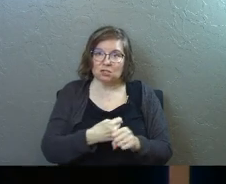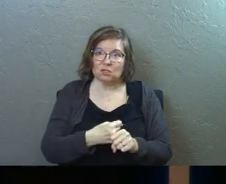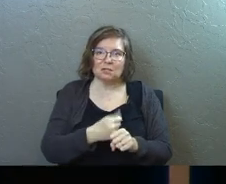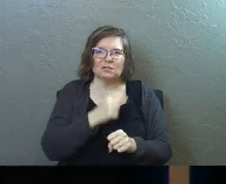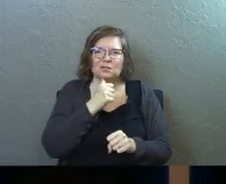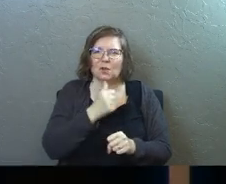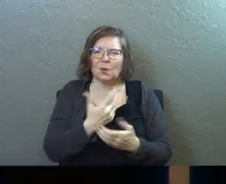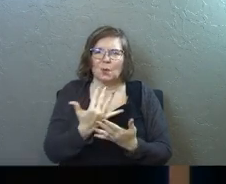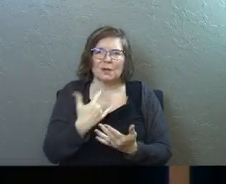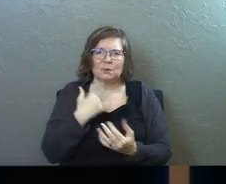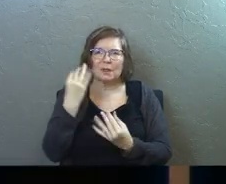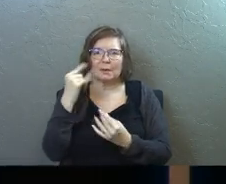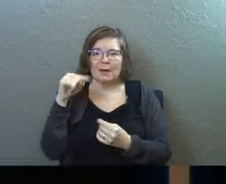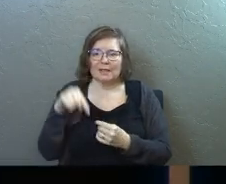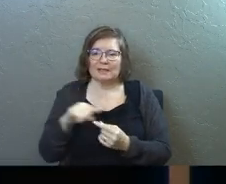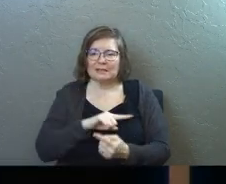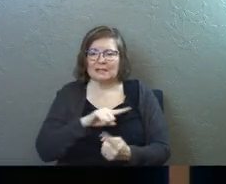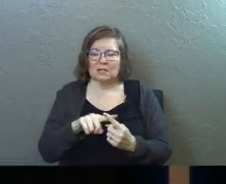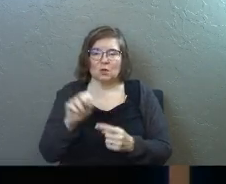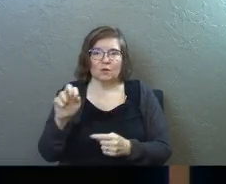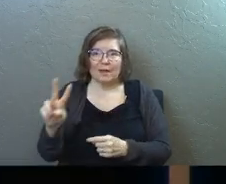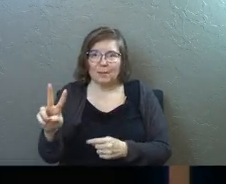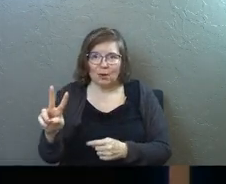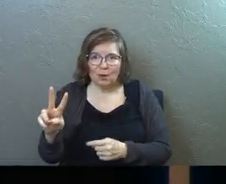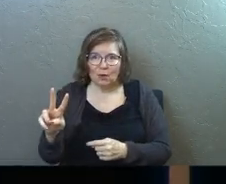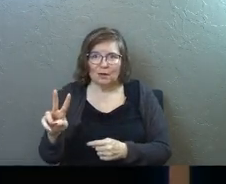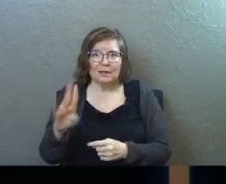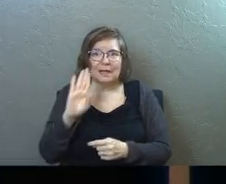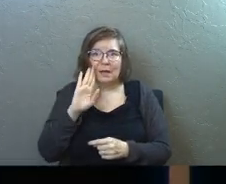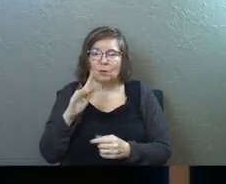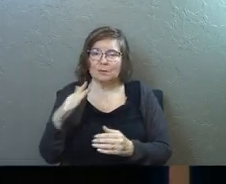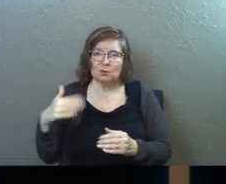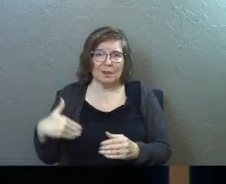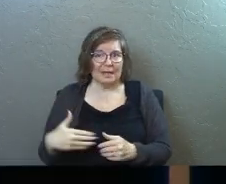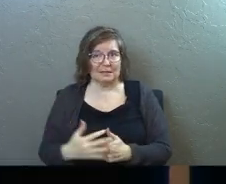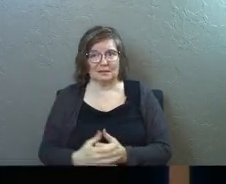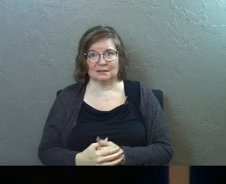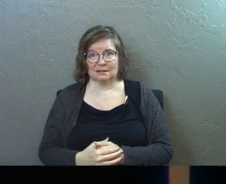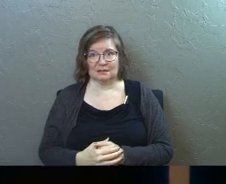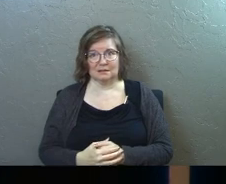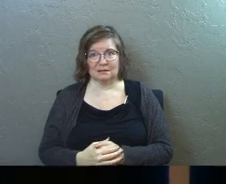don't wait to think about this until November it will be too late